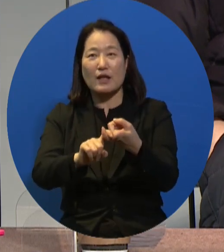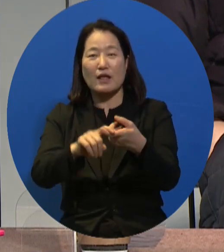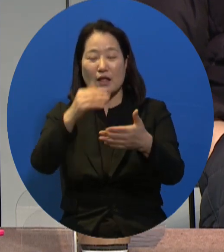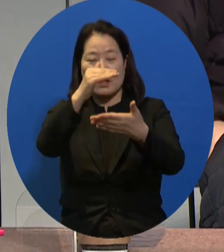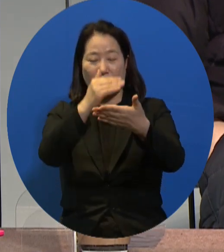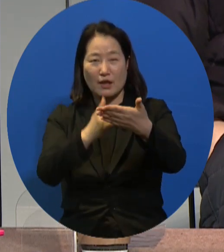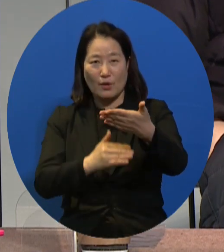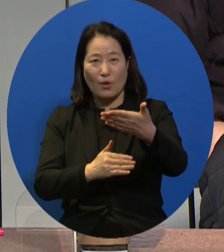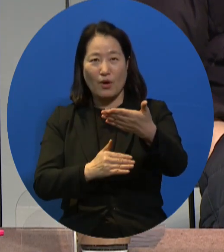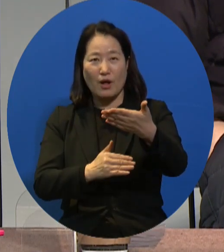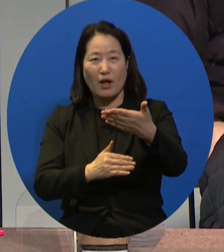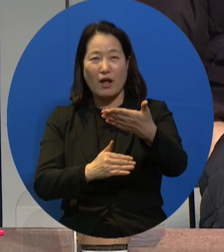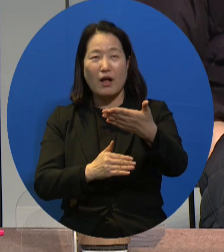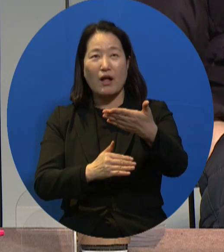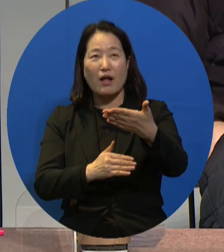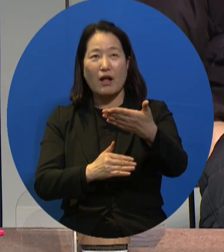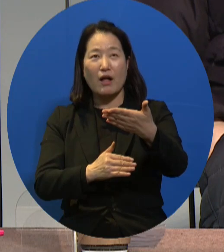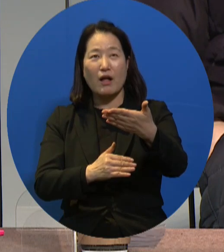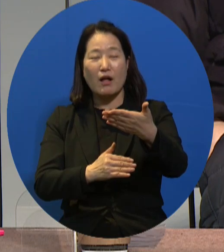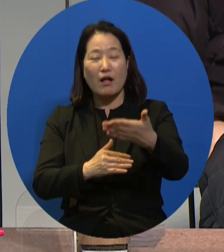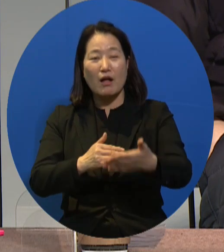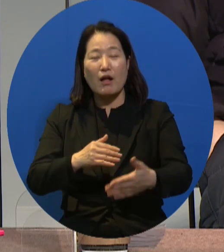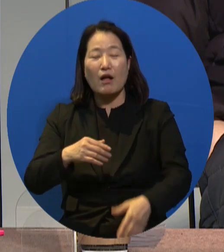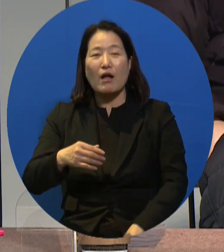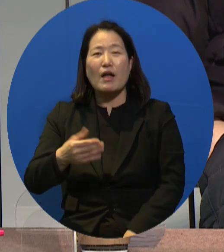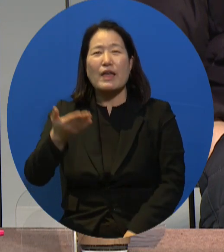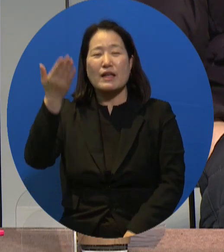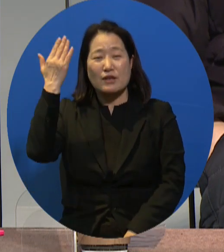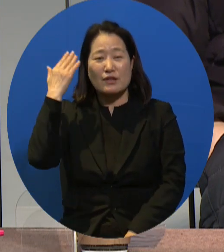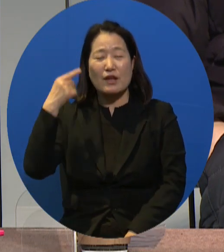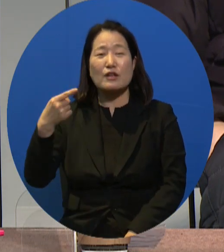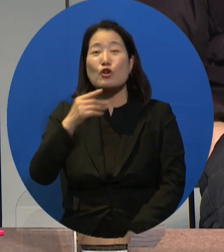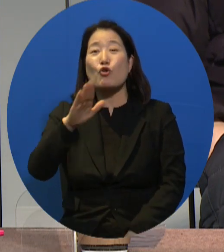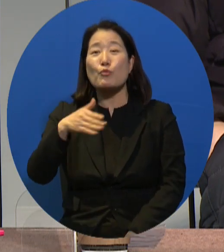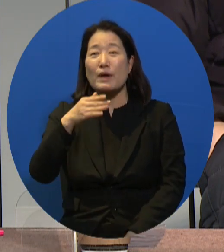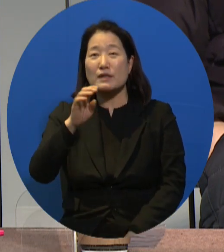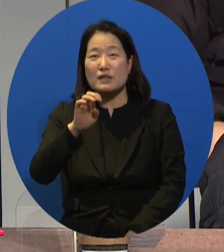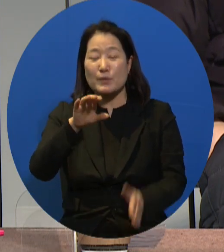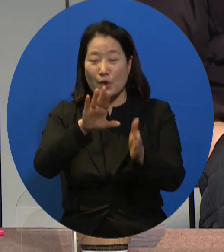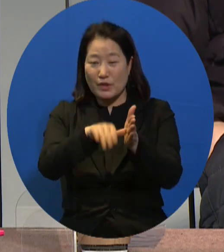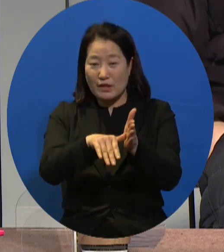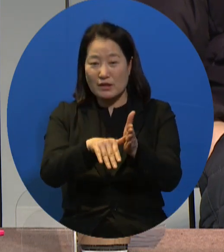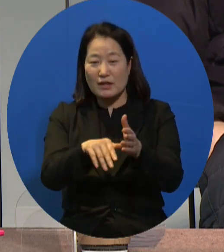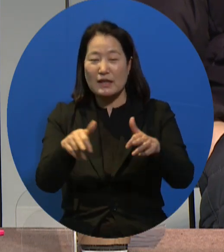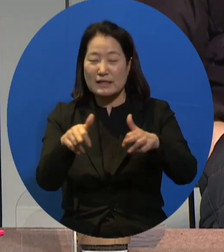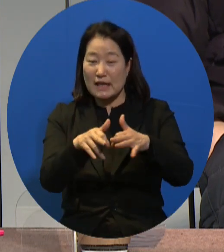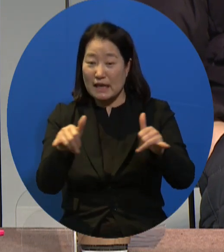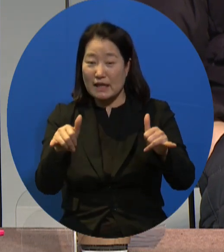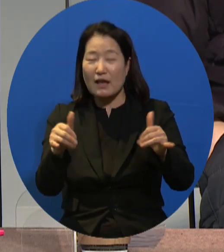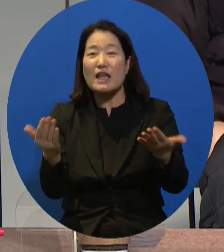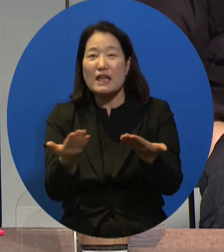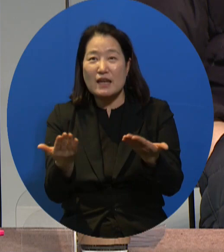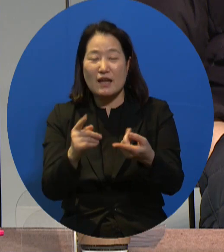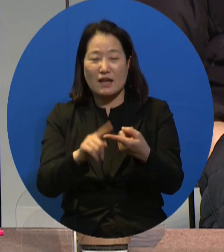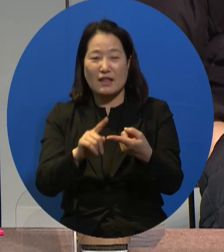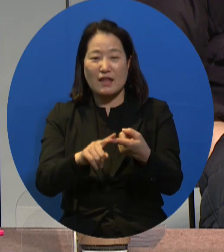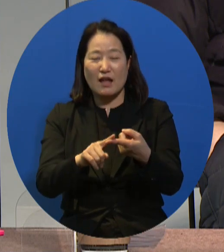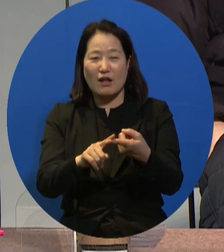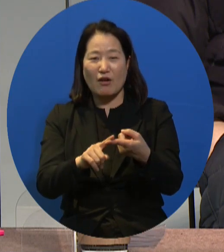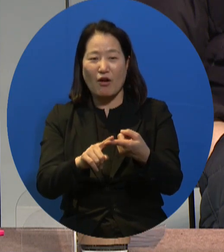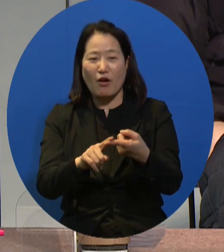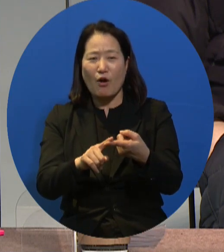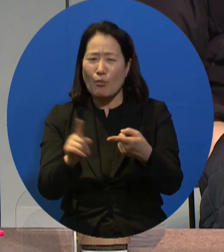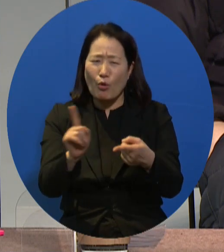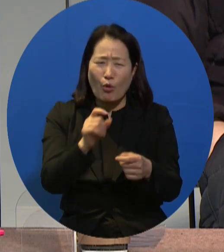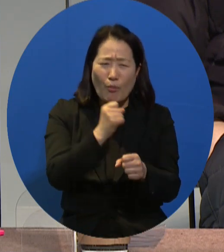So the social policy white paper announced in 1994 by the UN was quite important because